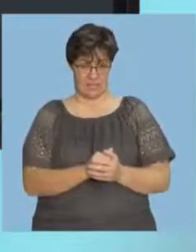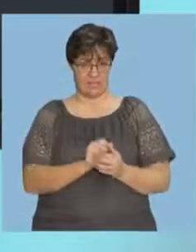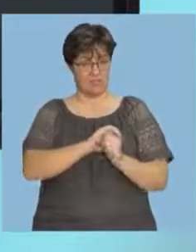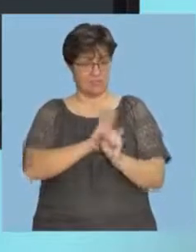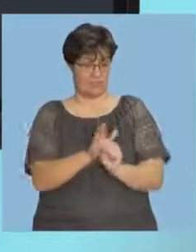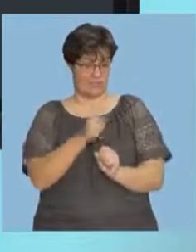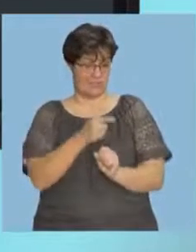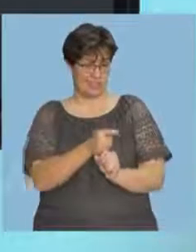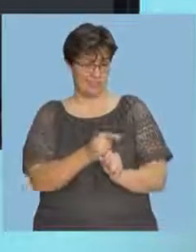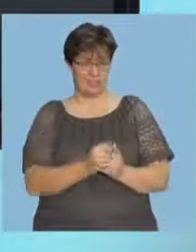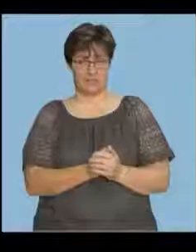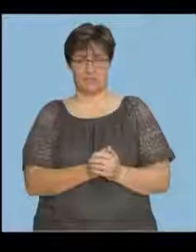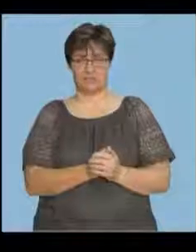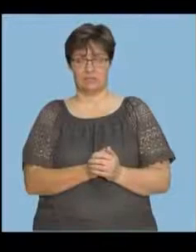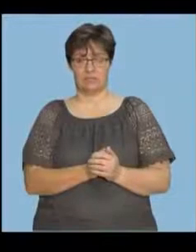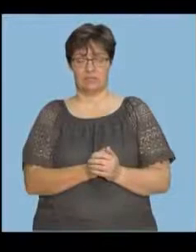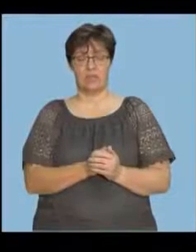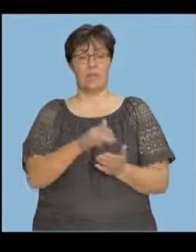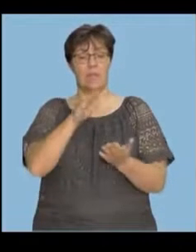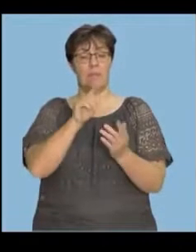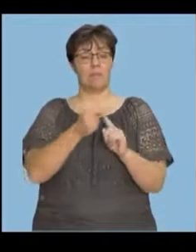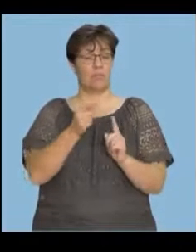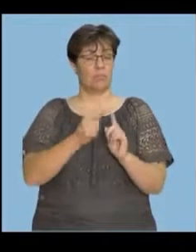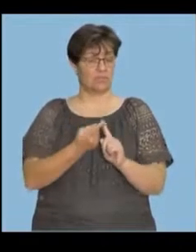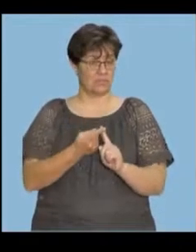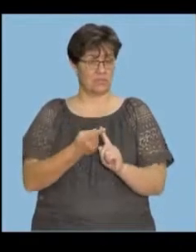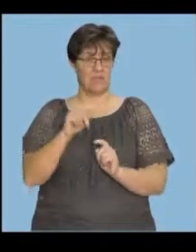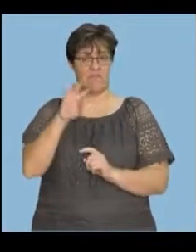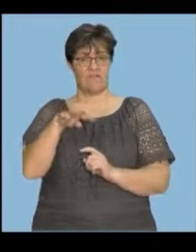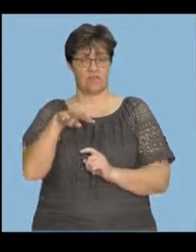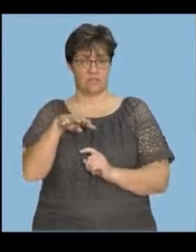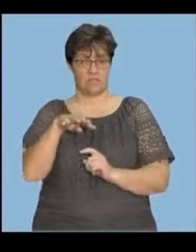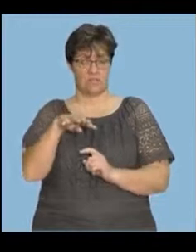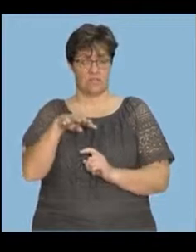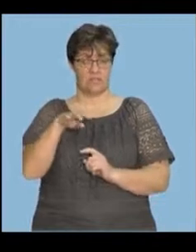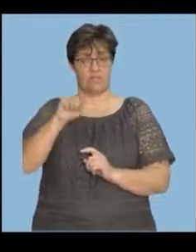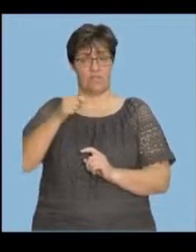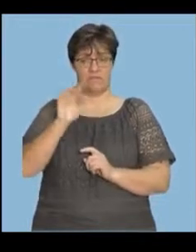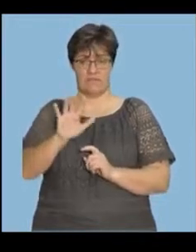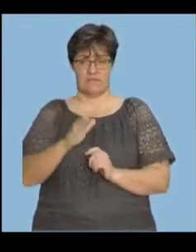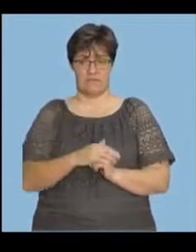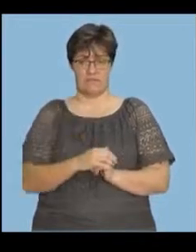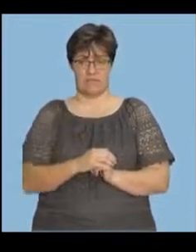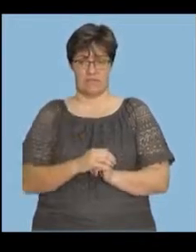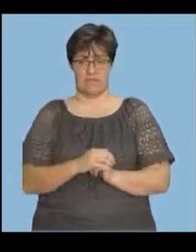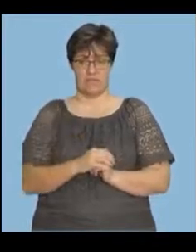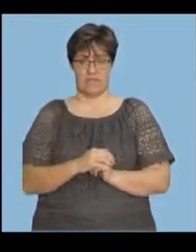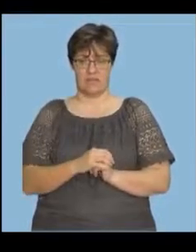-19. The midpoint is 14.5. The Are together?